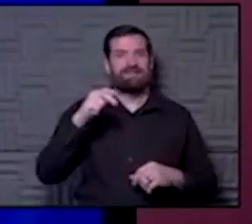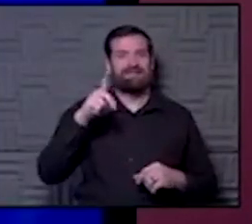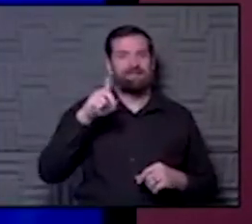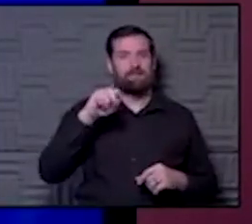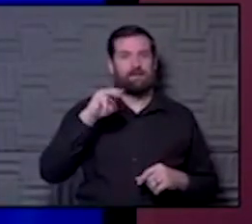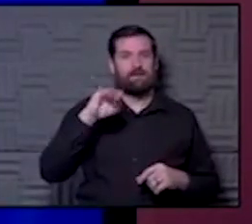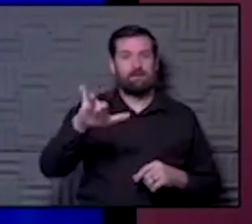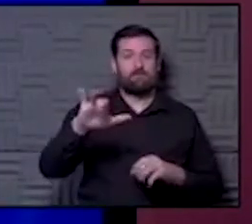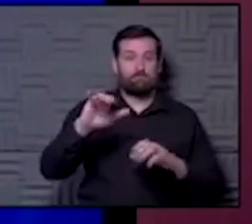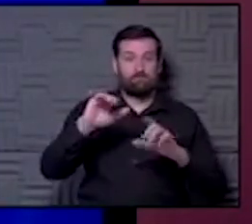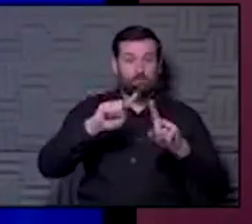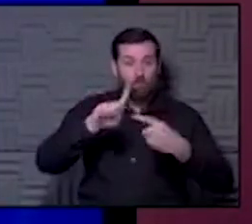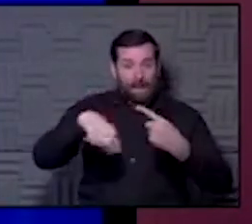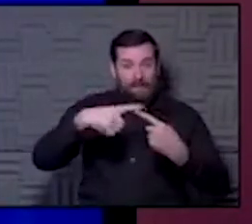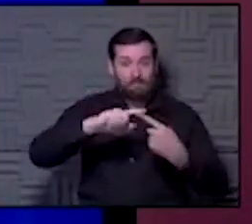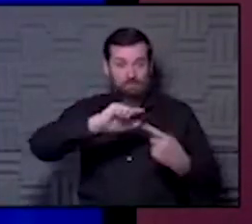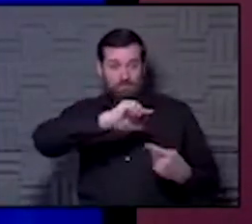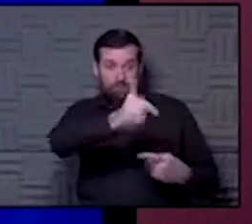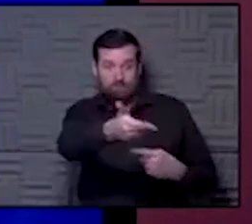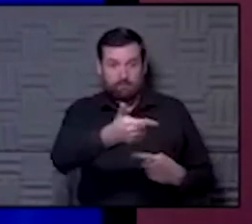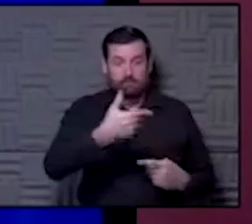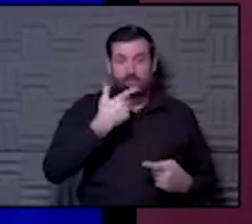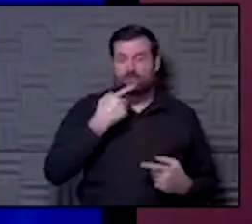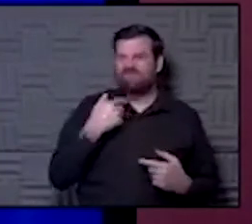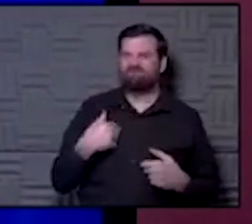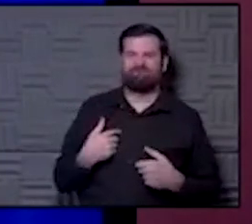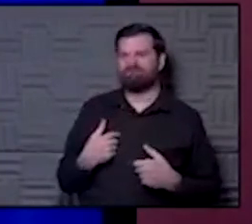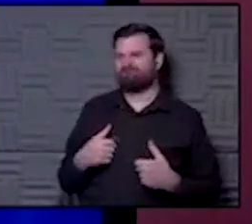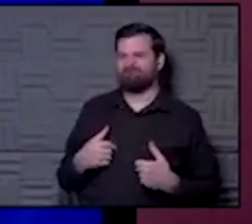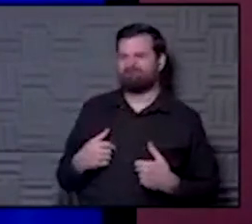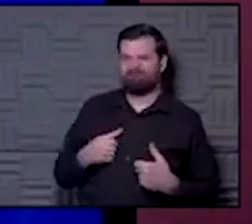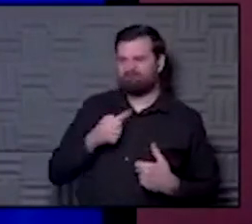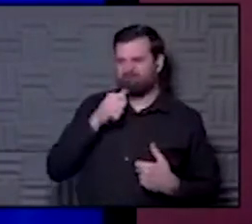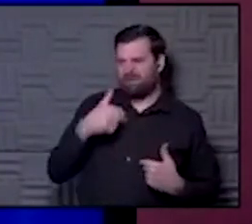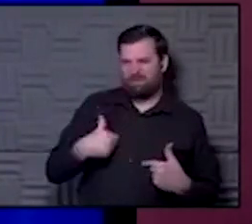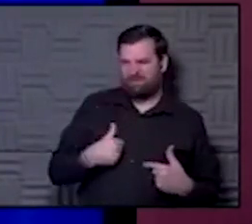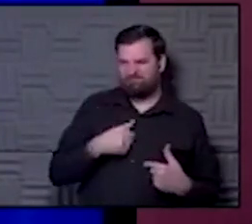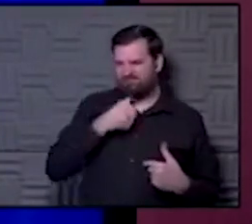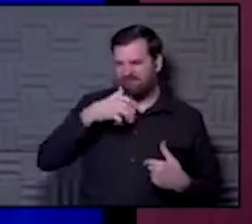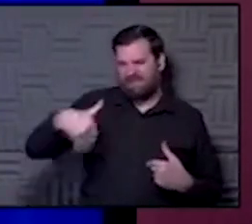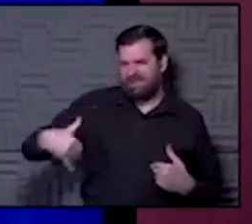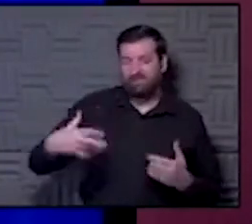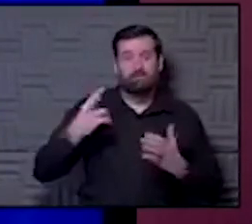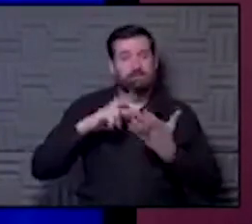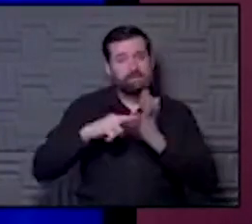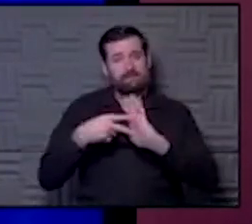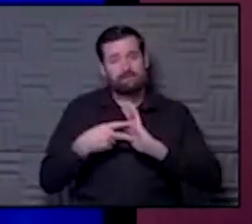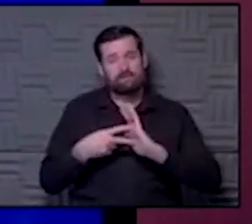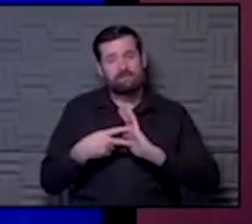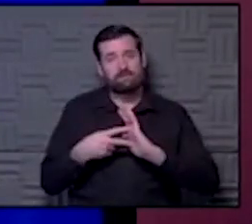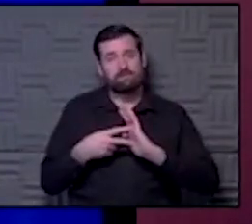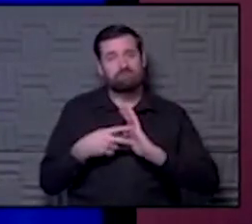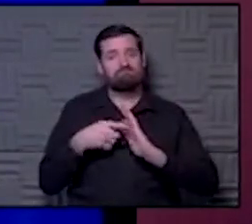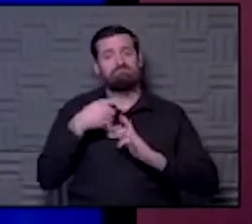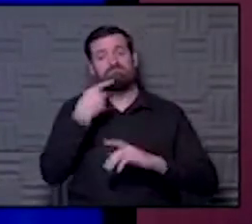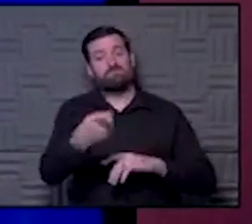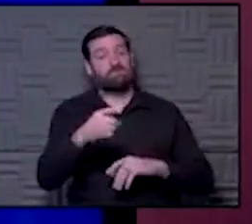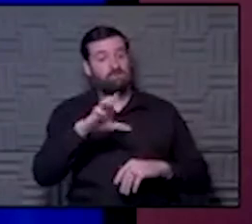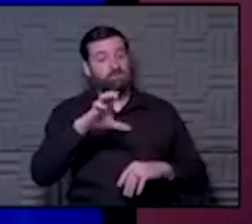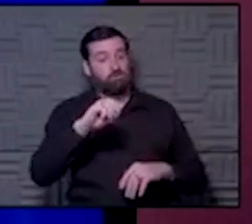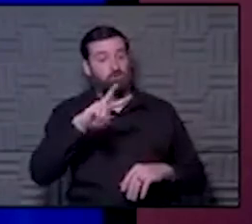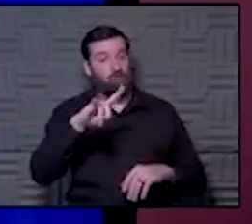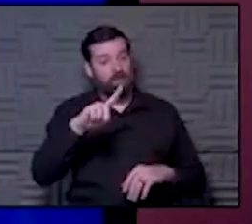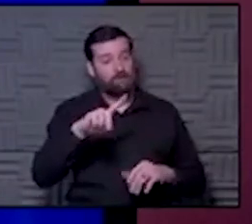to arms comes to you and you say, not me, not yet, what it means is you're saying to the coronavirus,